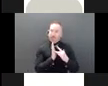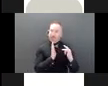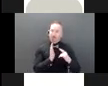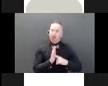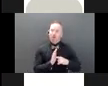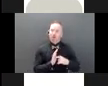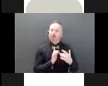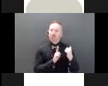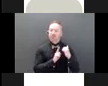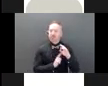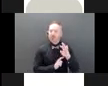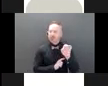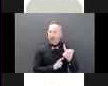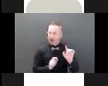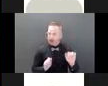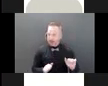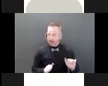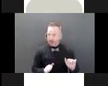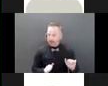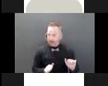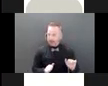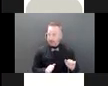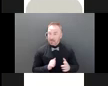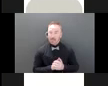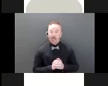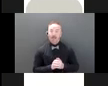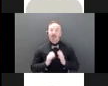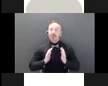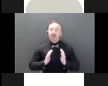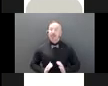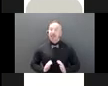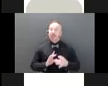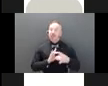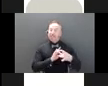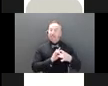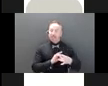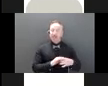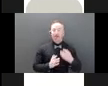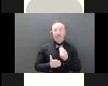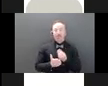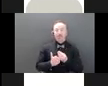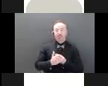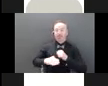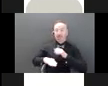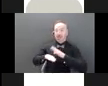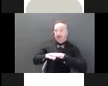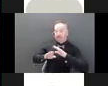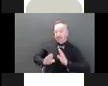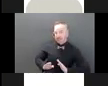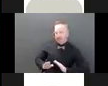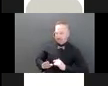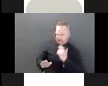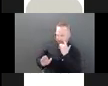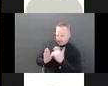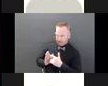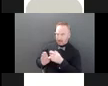And that given the client relationship, financial advisors can be well positioned to notice warning signs of diminished capacity